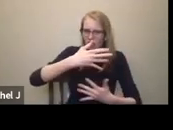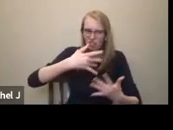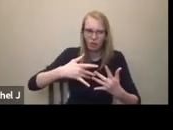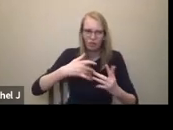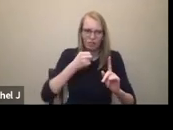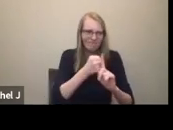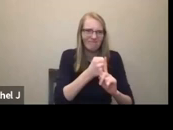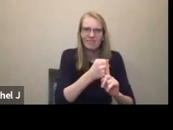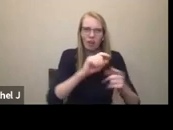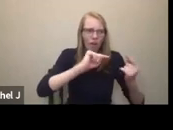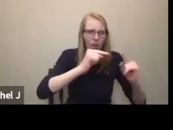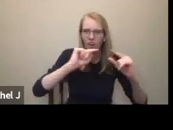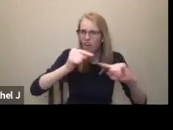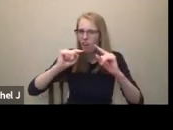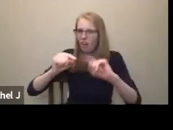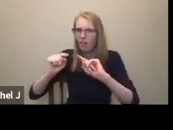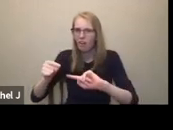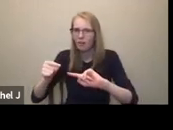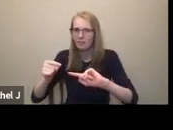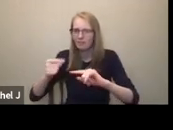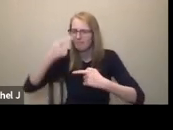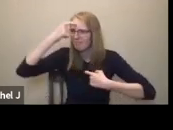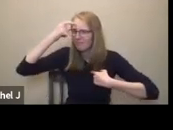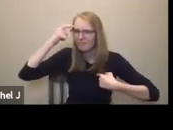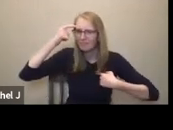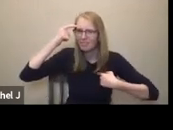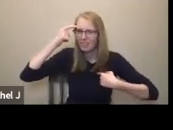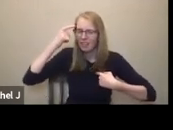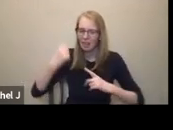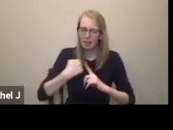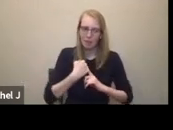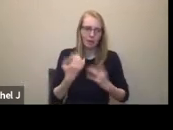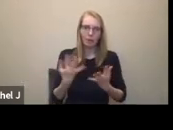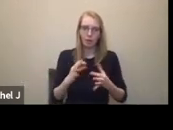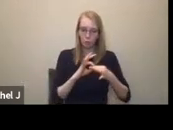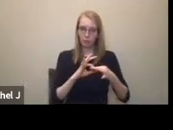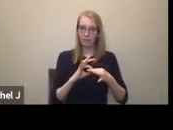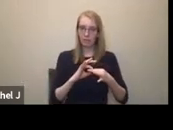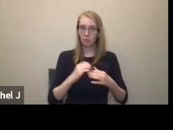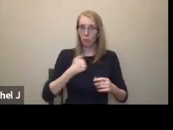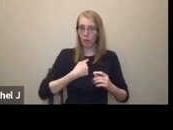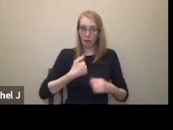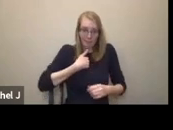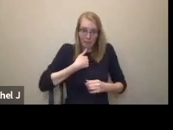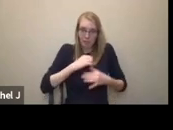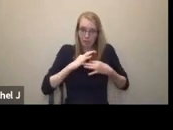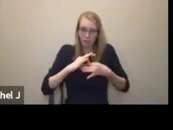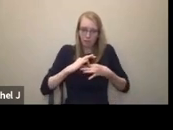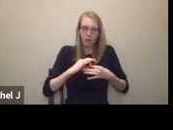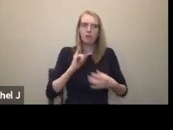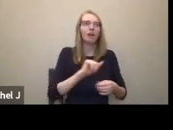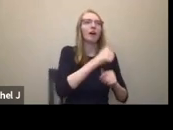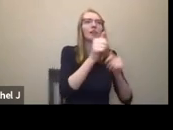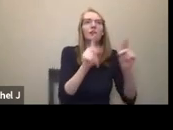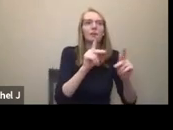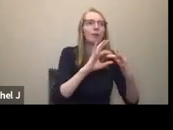of disconnecting different relationships we have, whether that's with ourself, whether that's with peers, whether that's with nature. And a